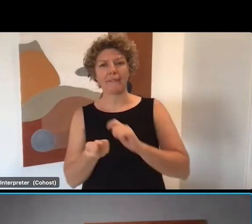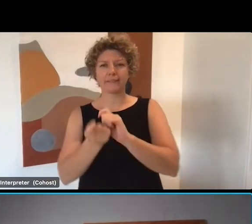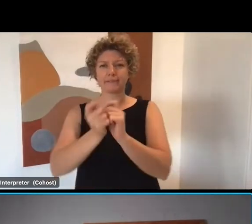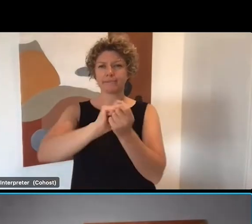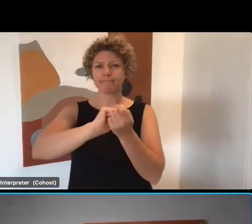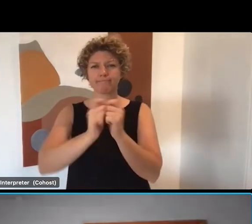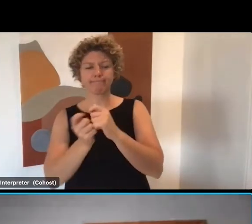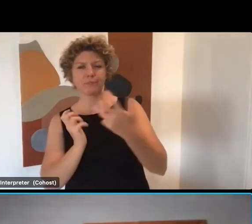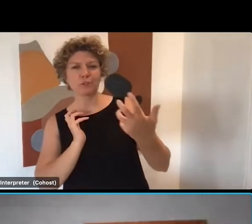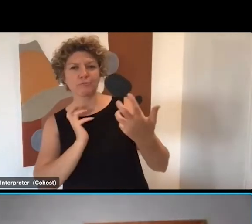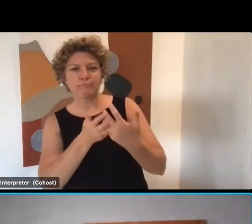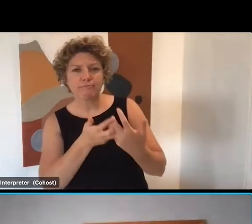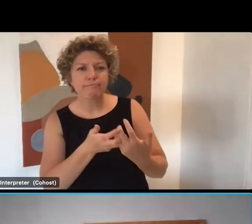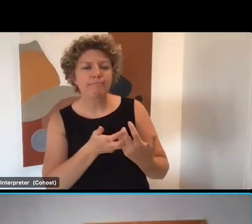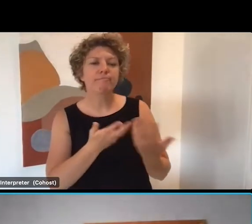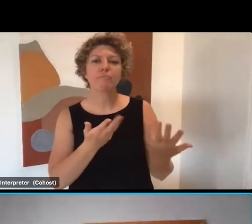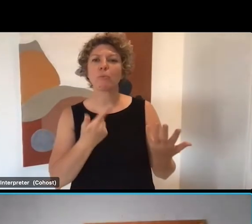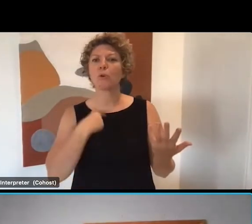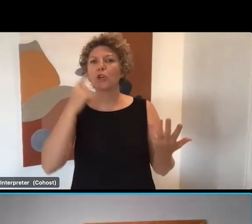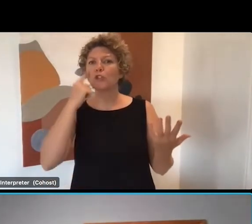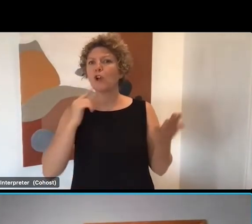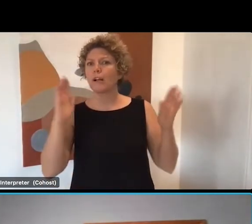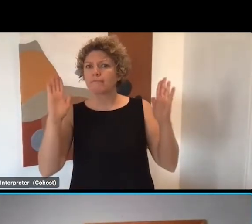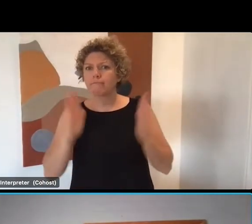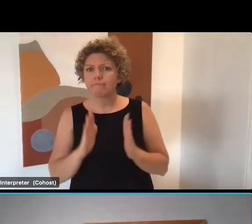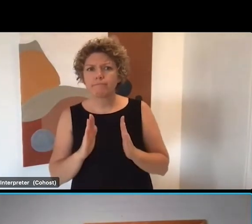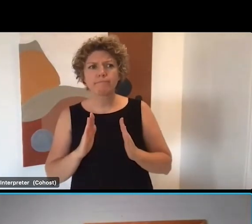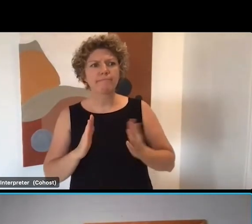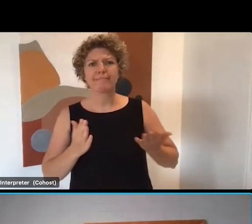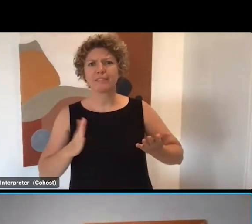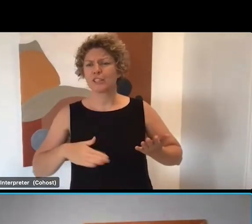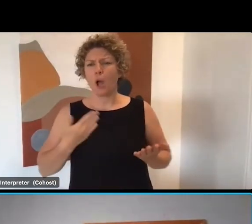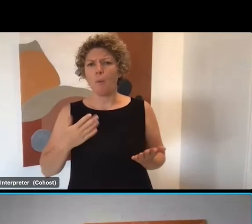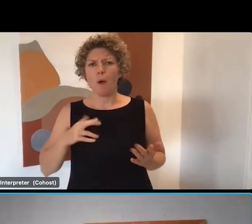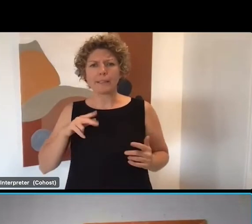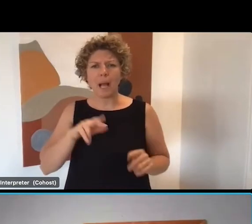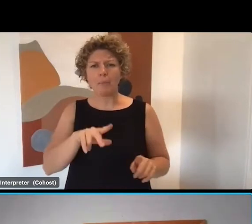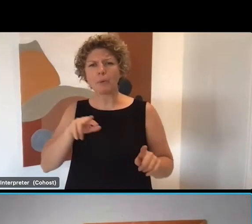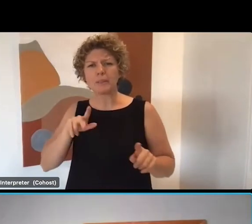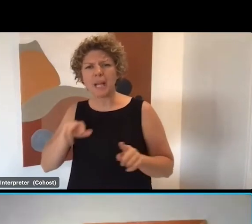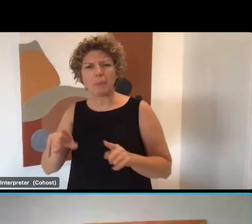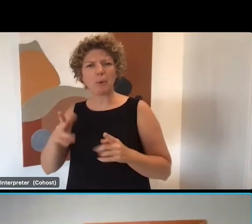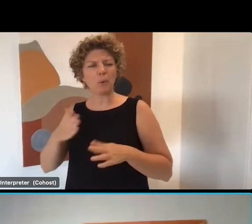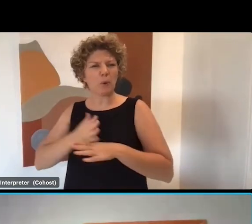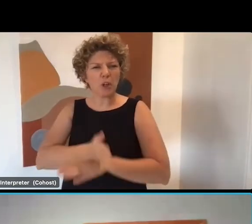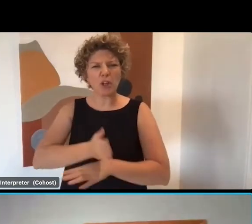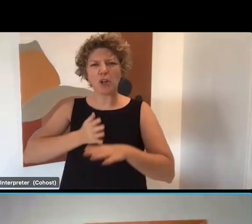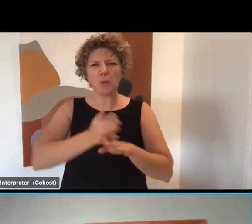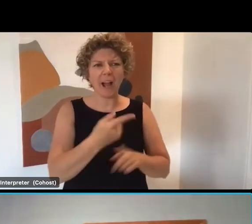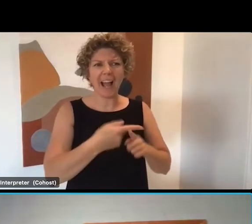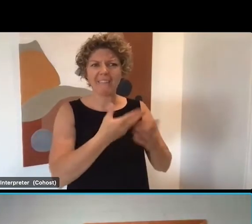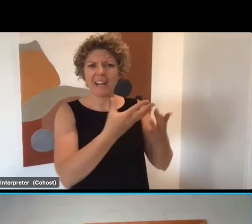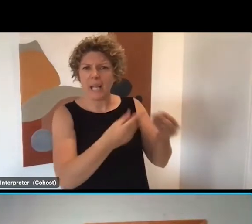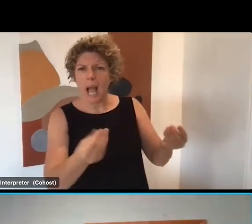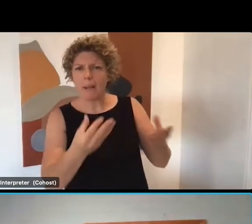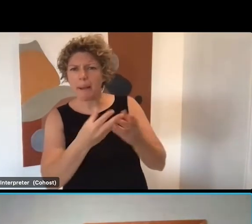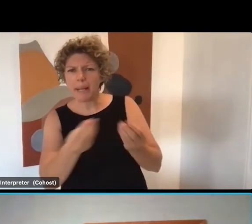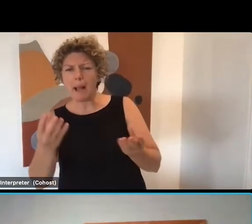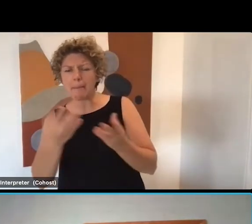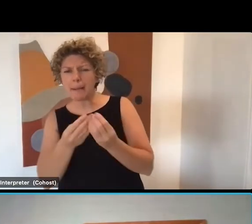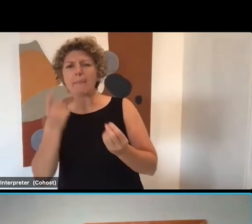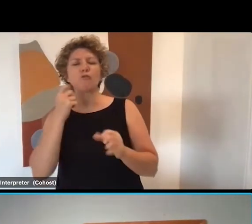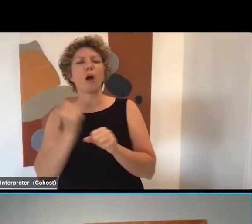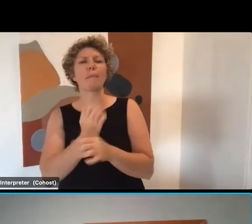to workforce challenges, we minimise duplication of effort and identify gaps for additional resourcing. From that